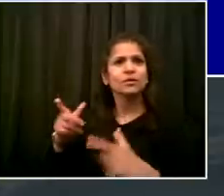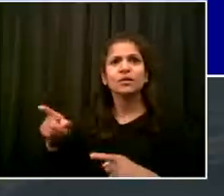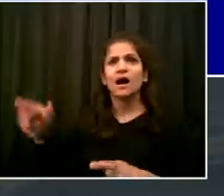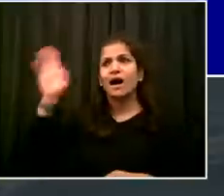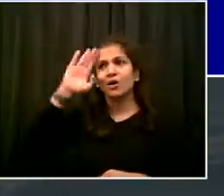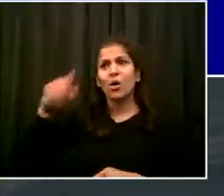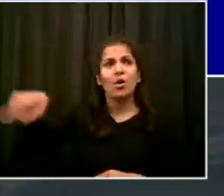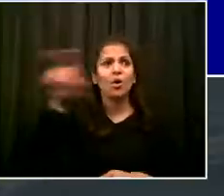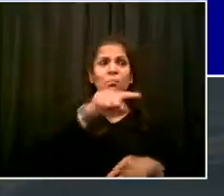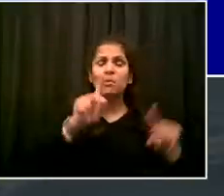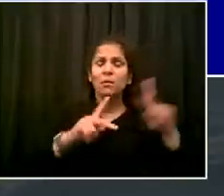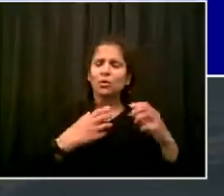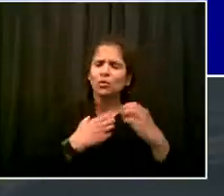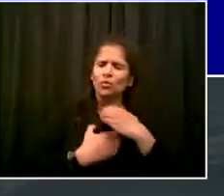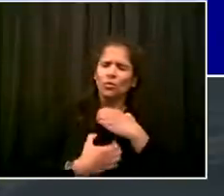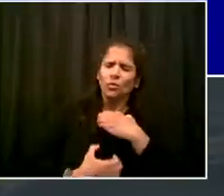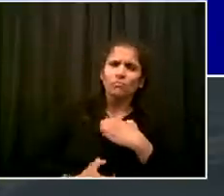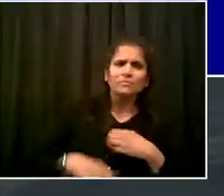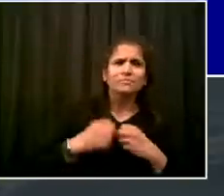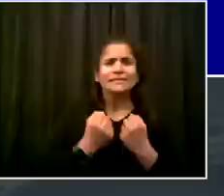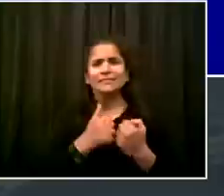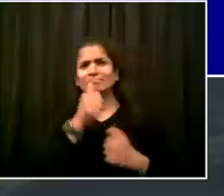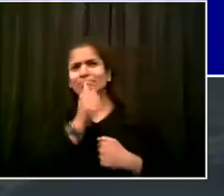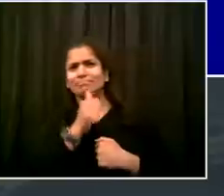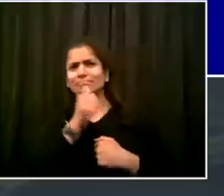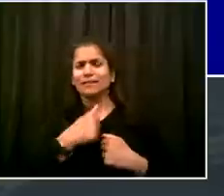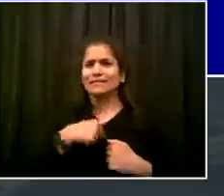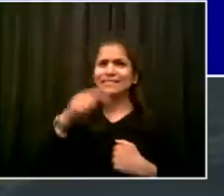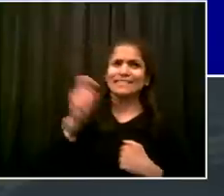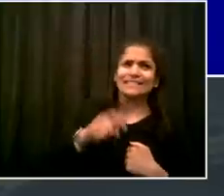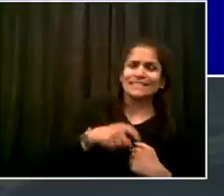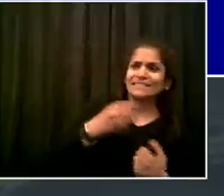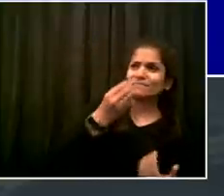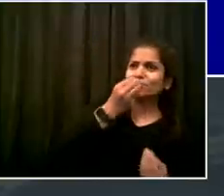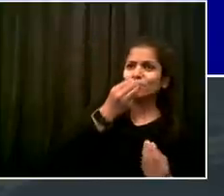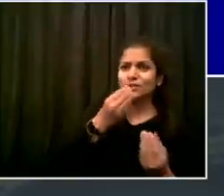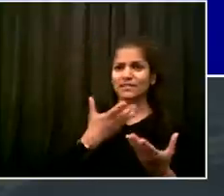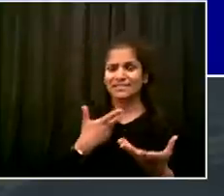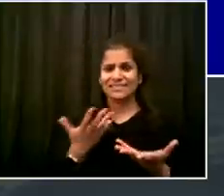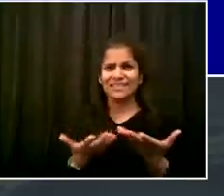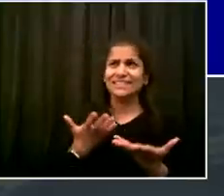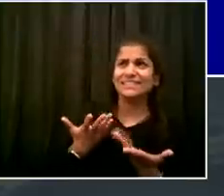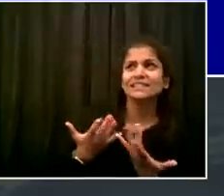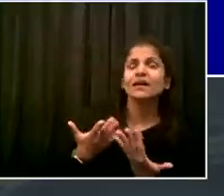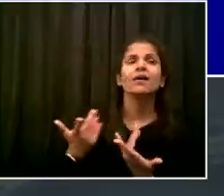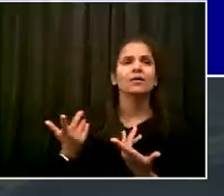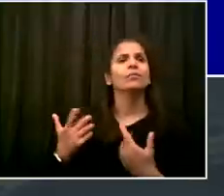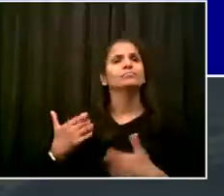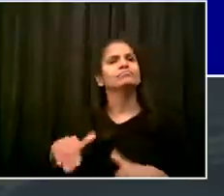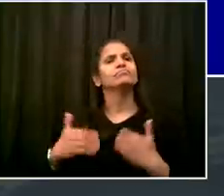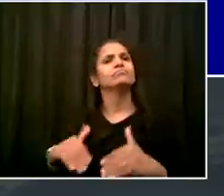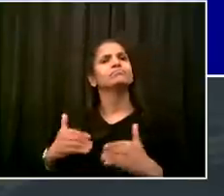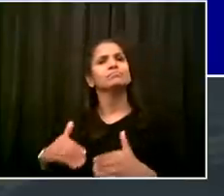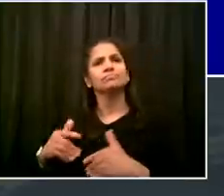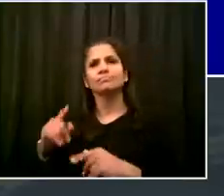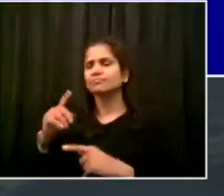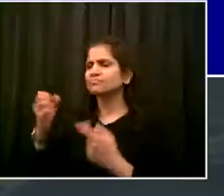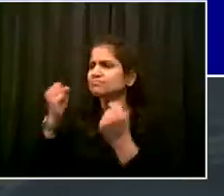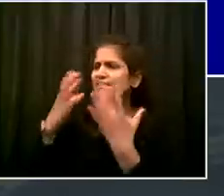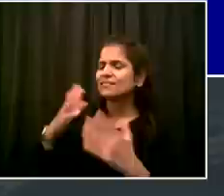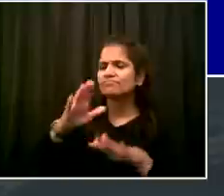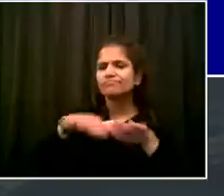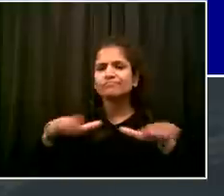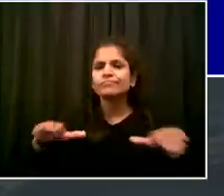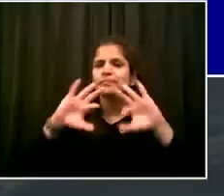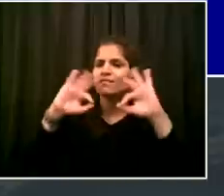-year-old who made it this far but needs that food to keep going and how much we have to honor and love and appreciate